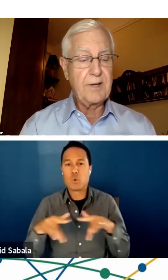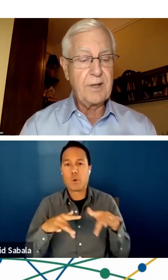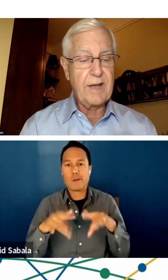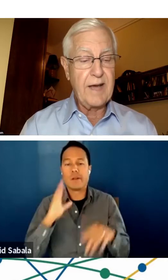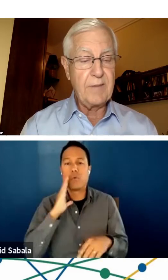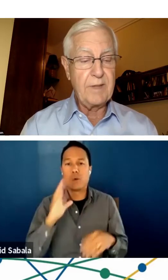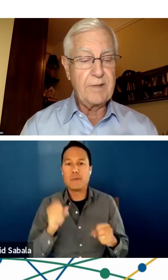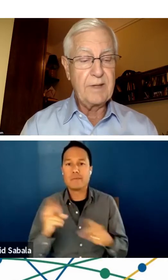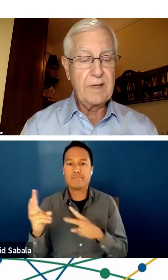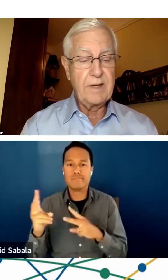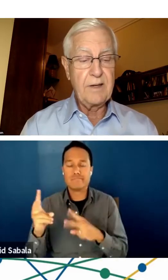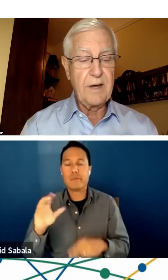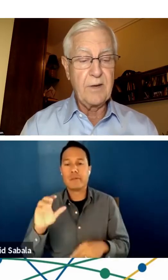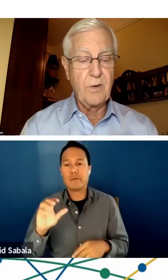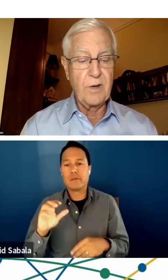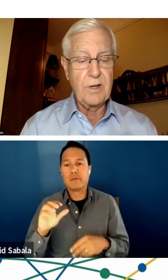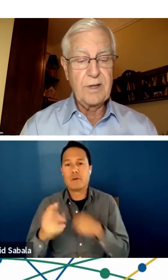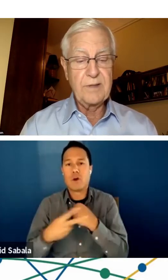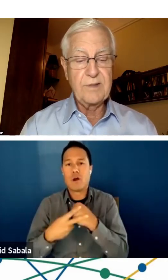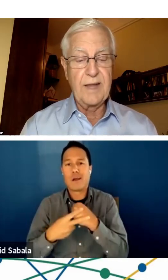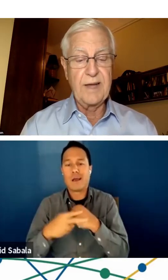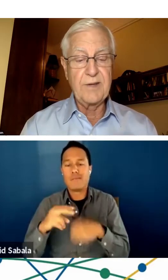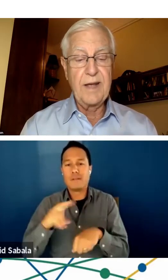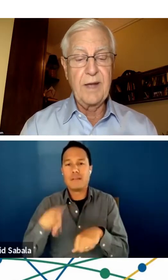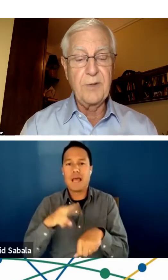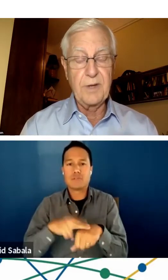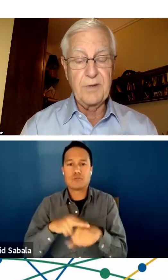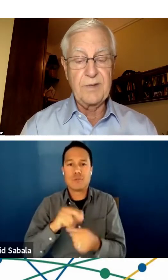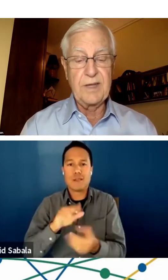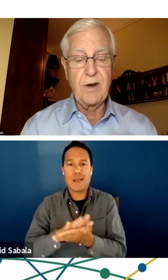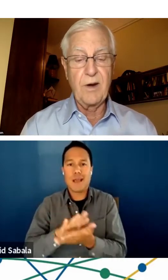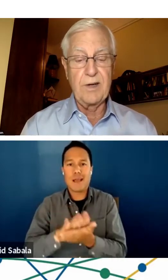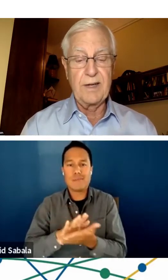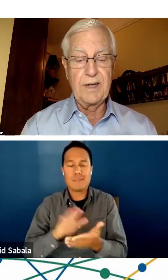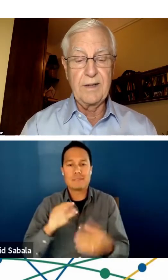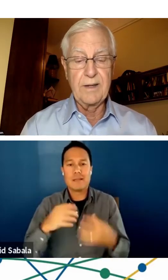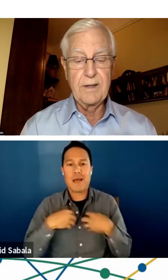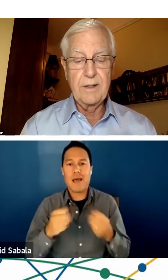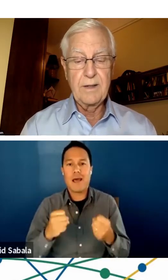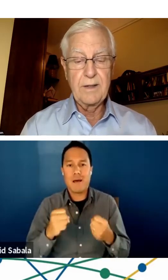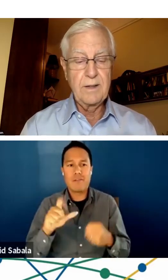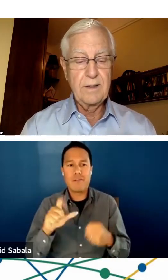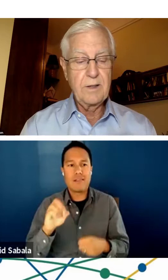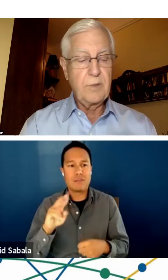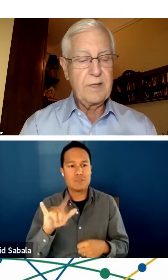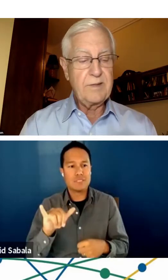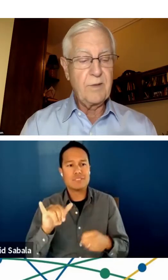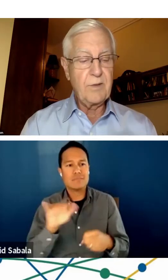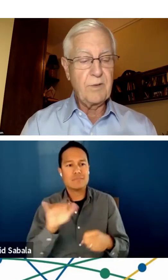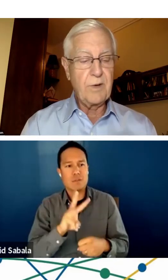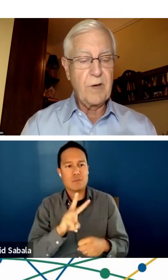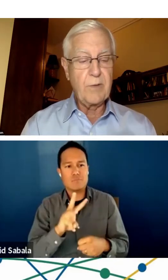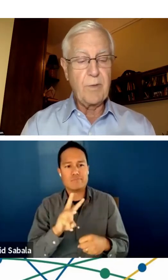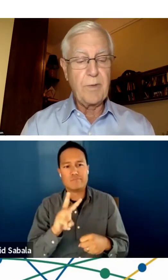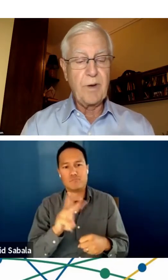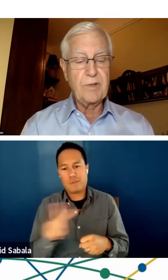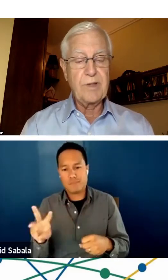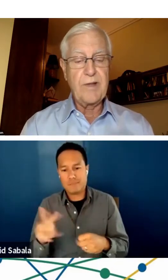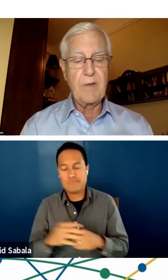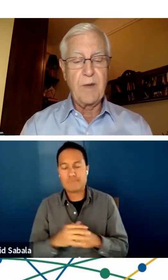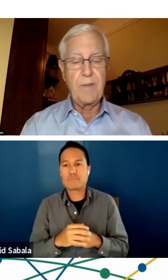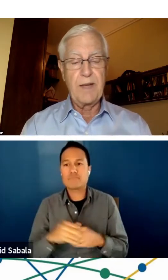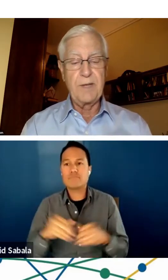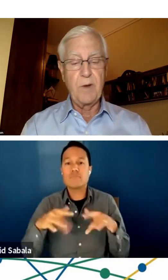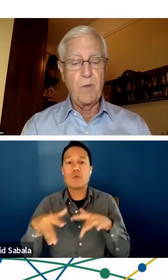nationalacademies.org slash healthliteracyrt. Please note the recording will be